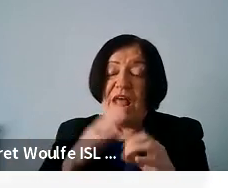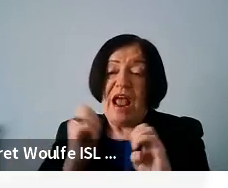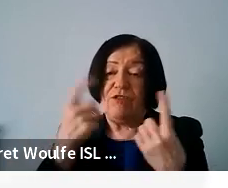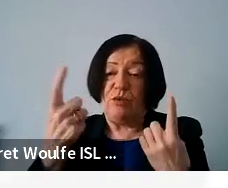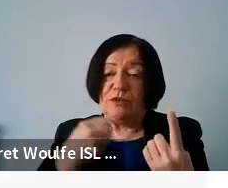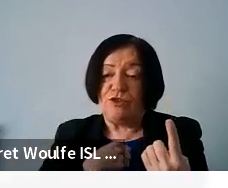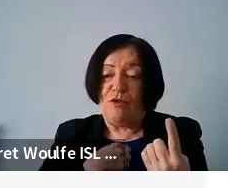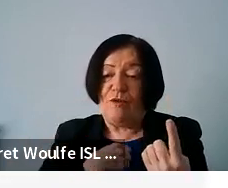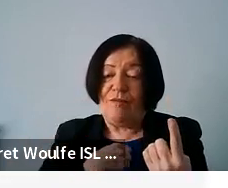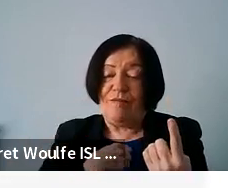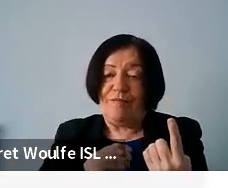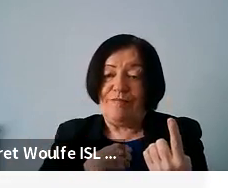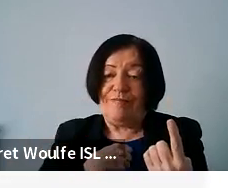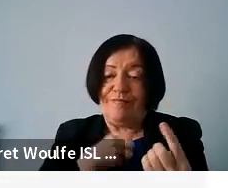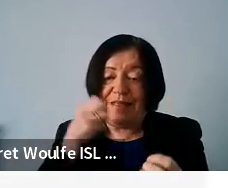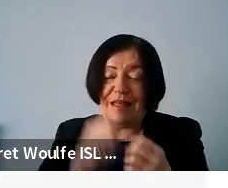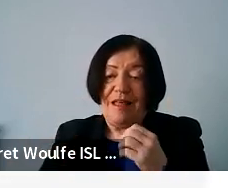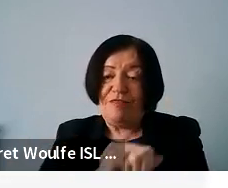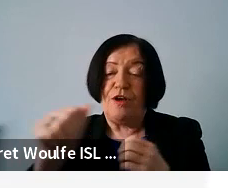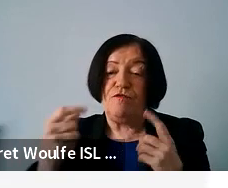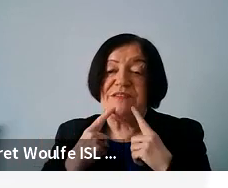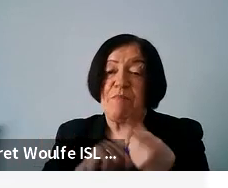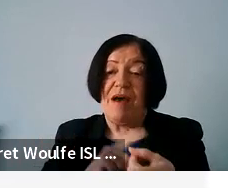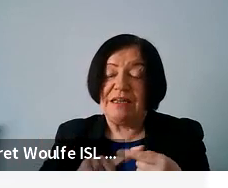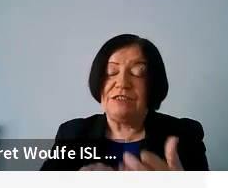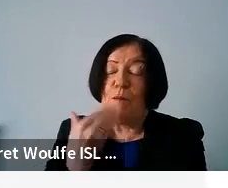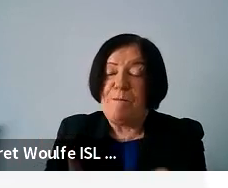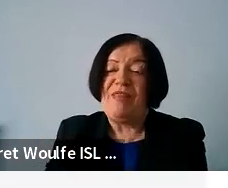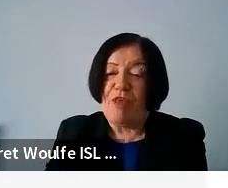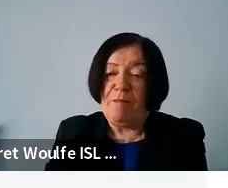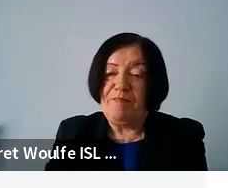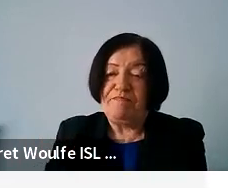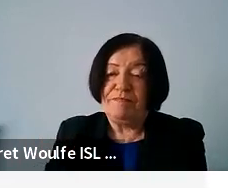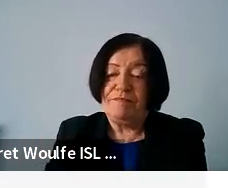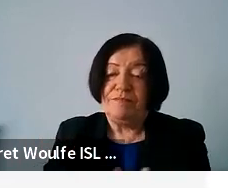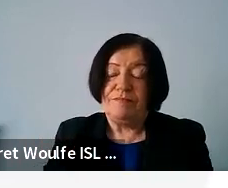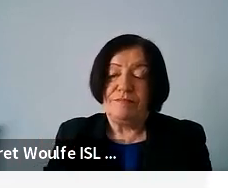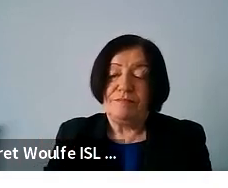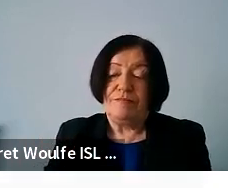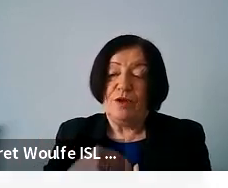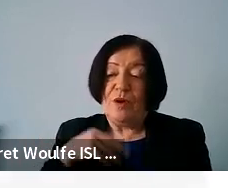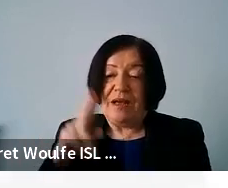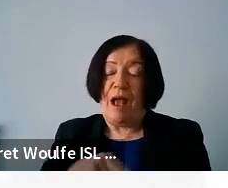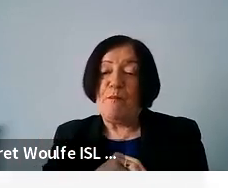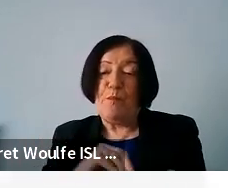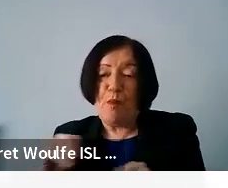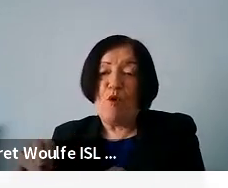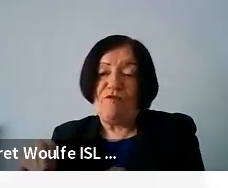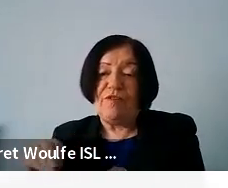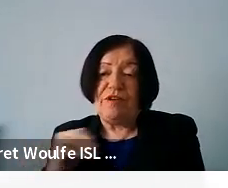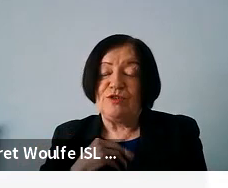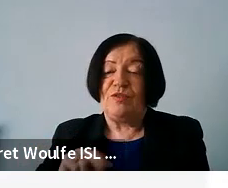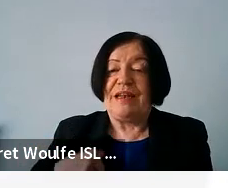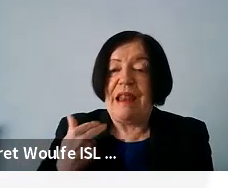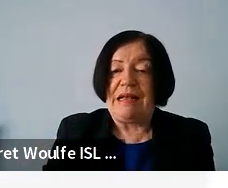finalize their, uh, responses and submit them. And then we can move, uh, to the